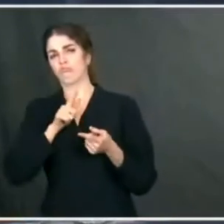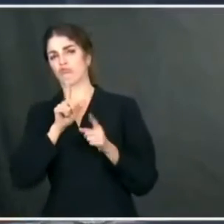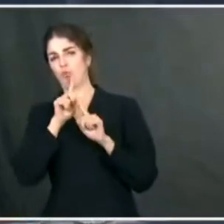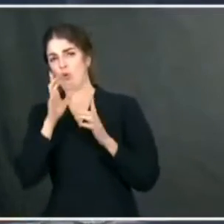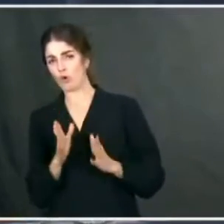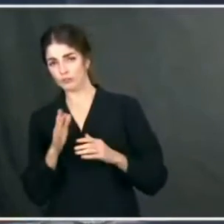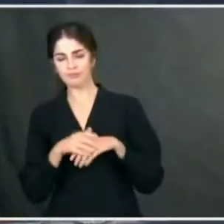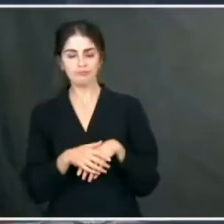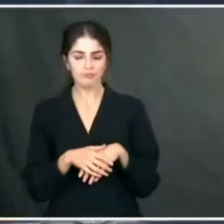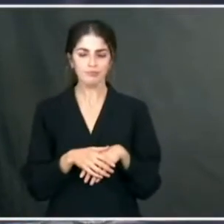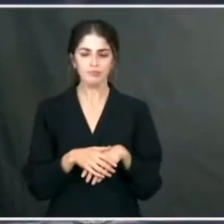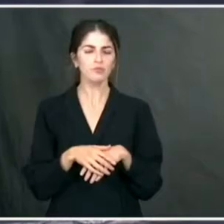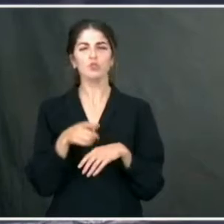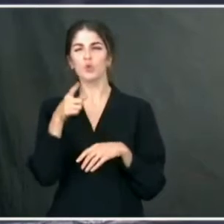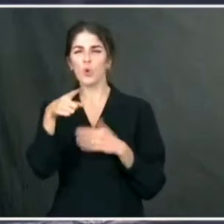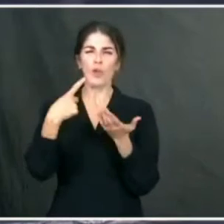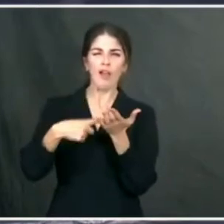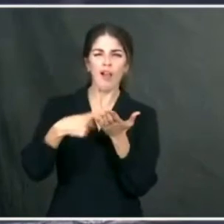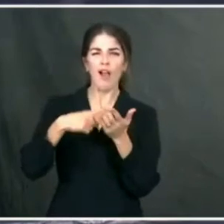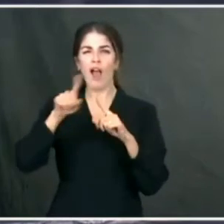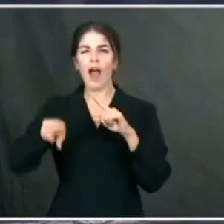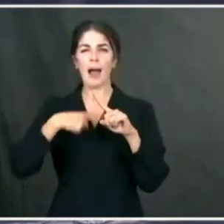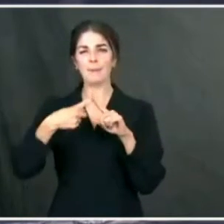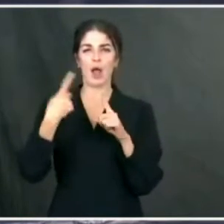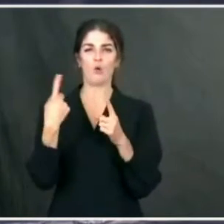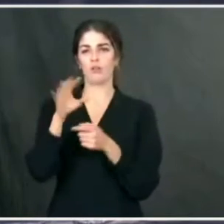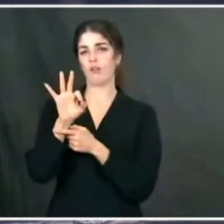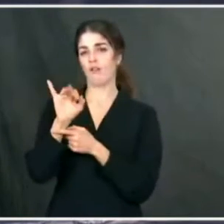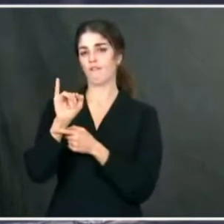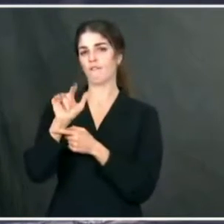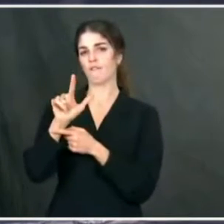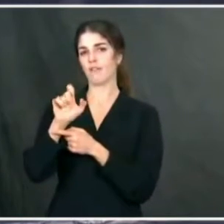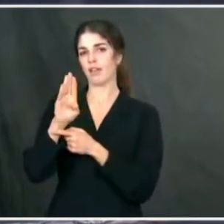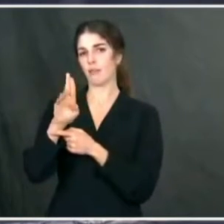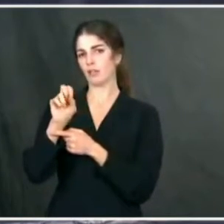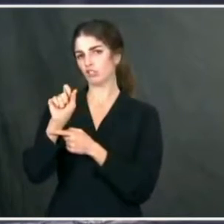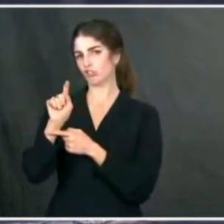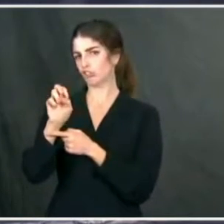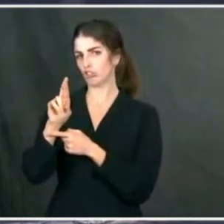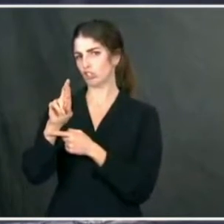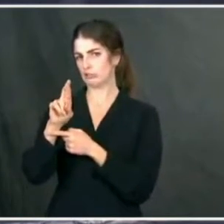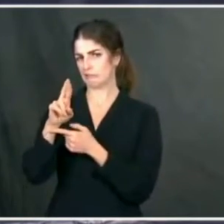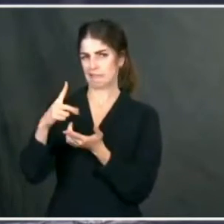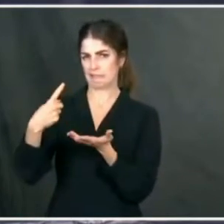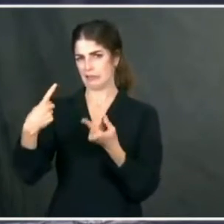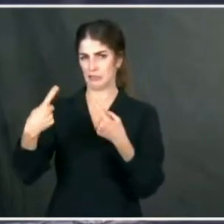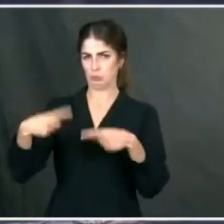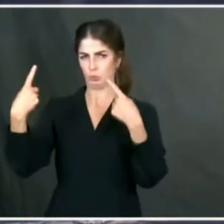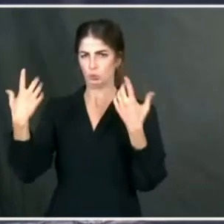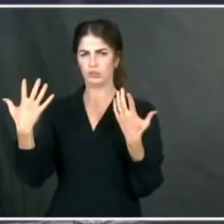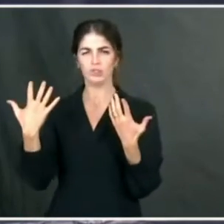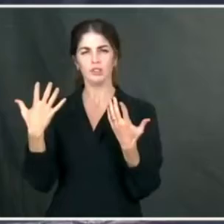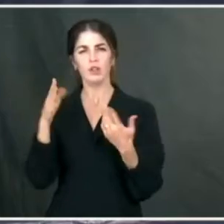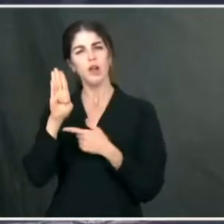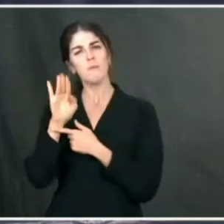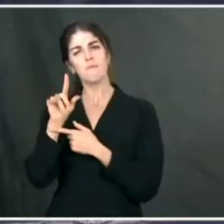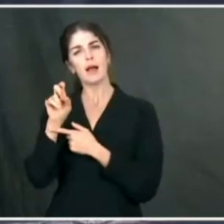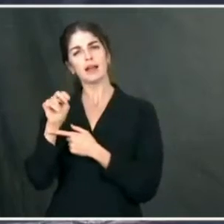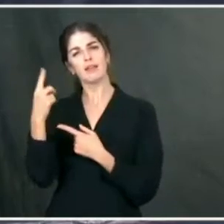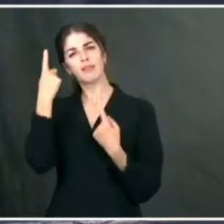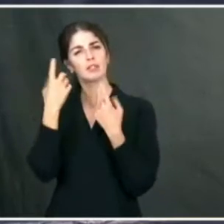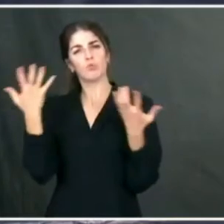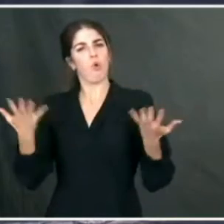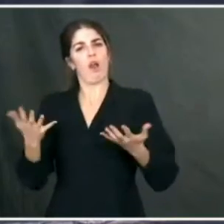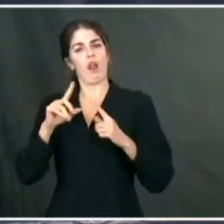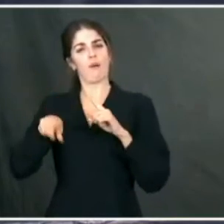being held up by this dispute over the filibuster. Where does President Biden come down on that? Does he think that there should not be a